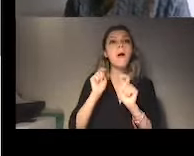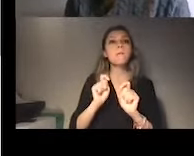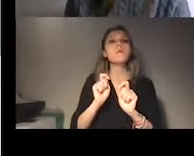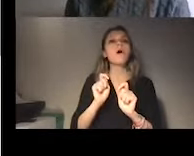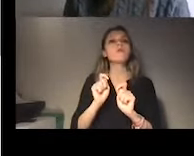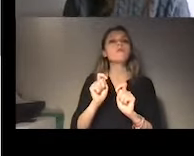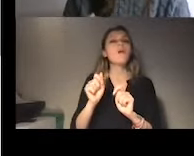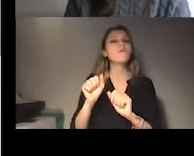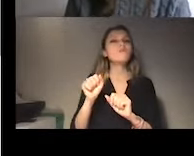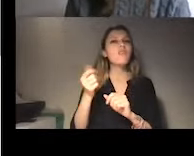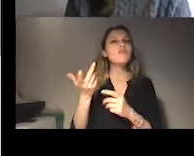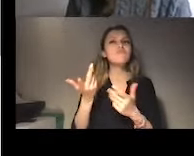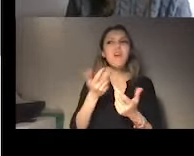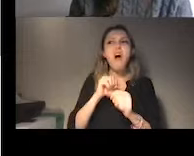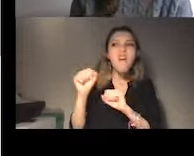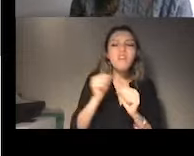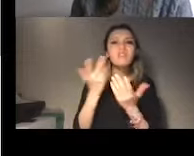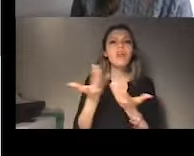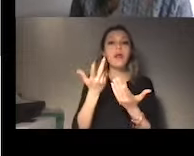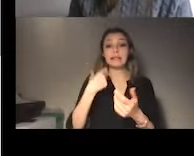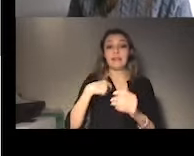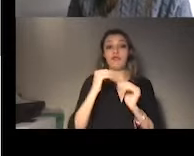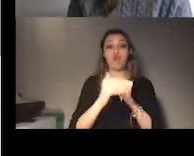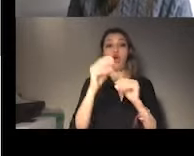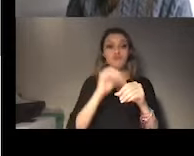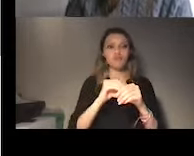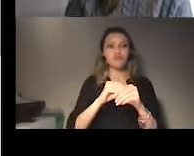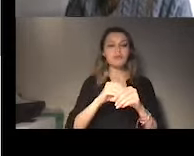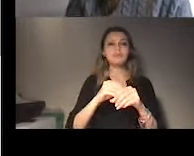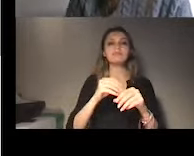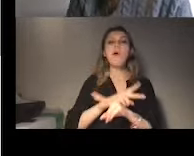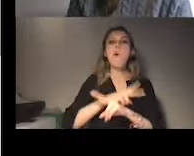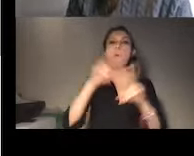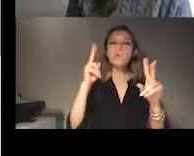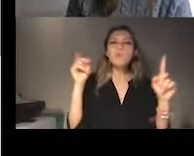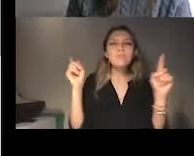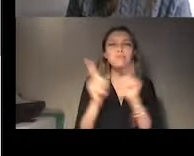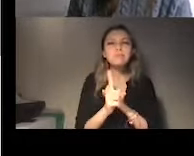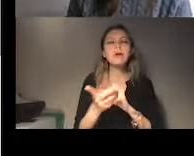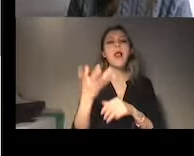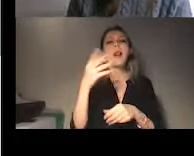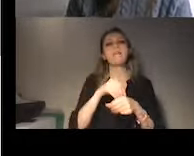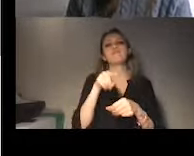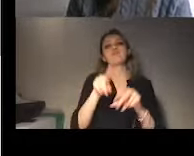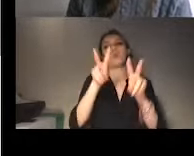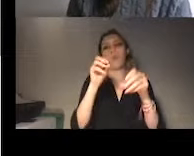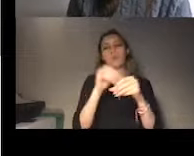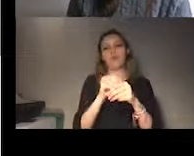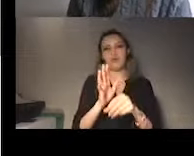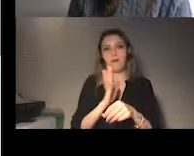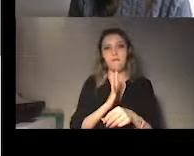society. There are many recommendations that also focus on the judiciary or on